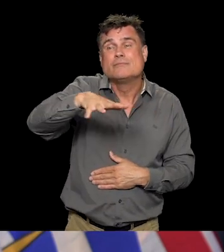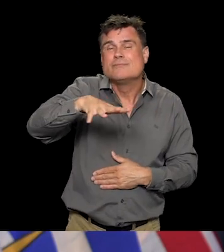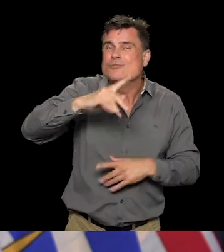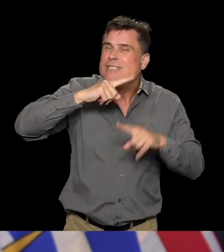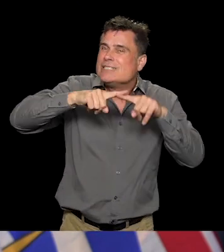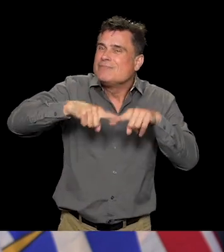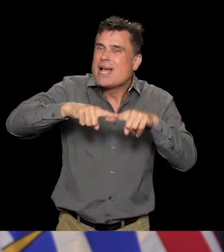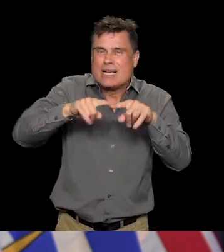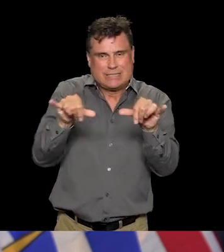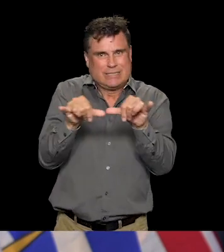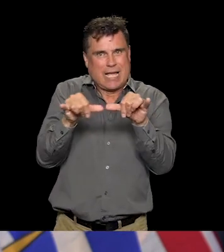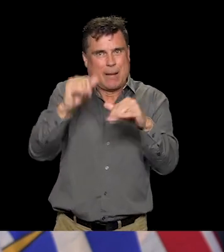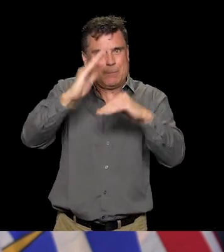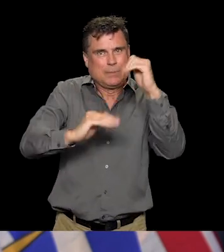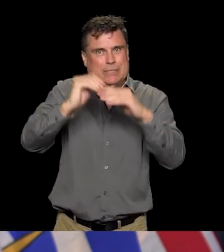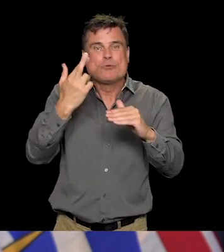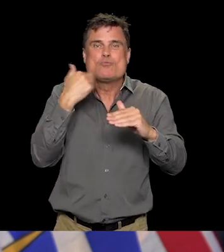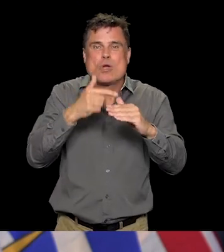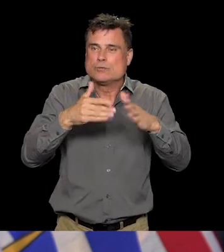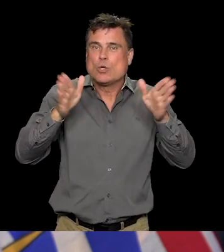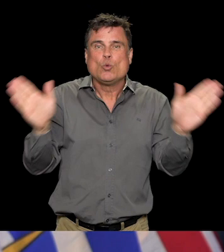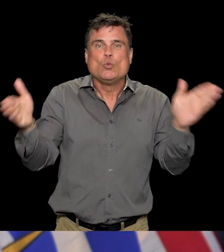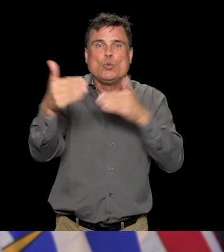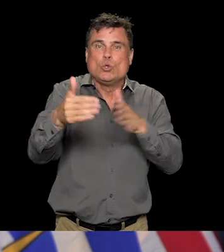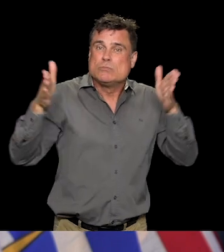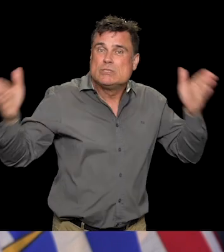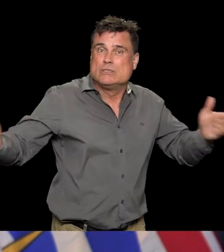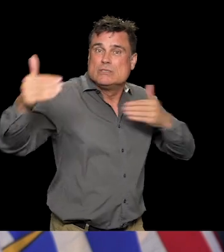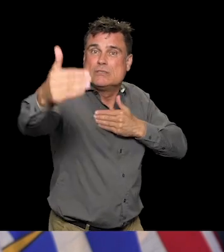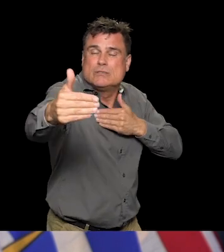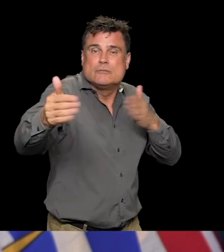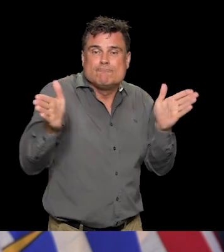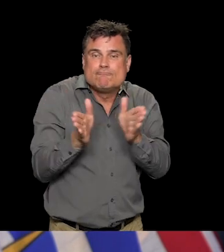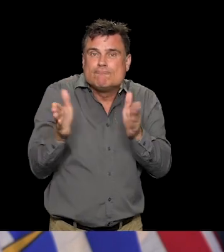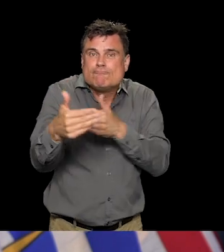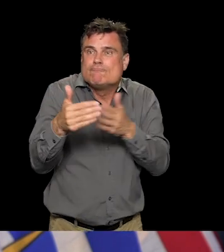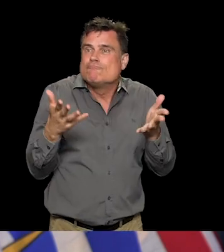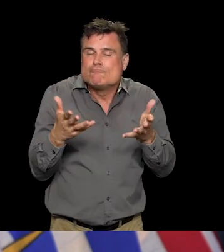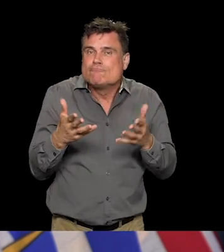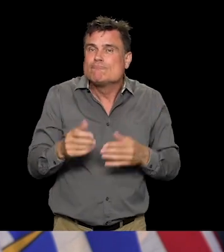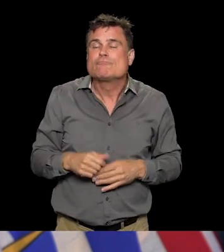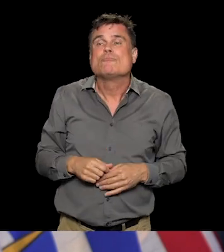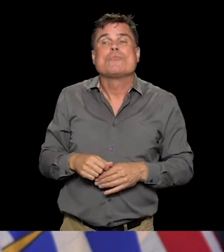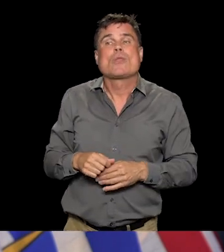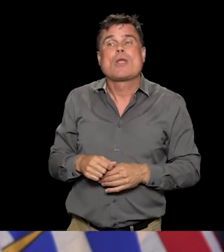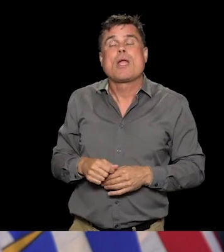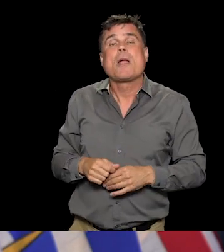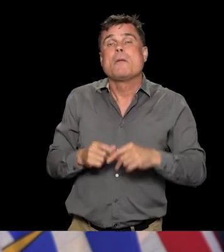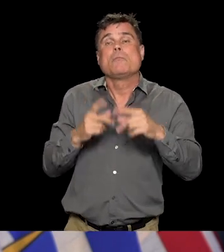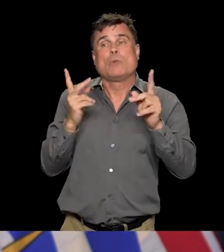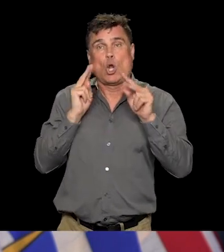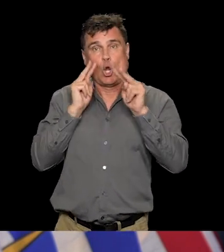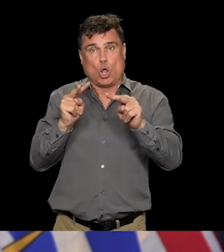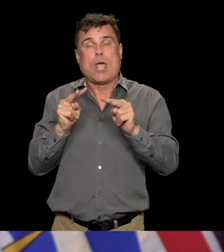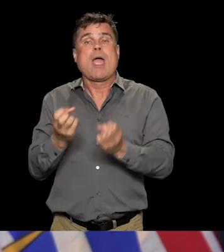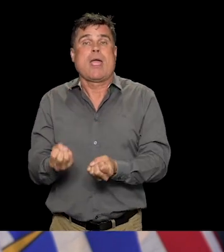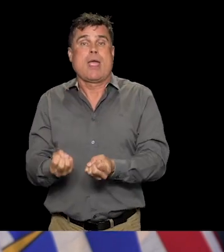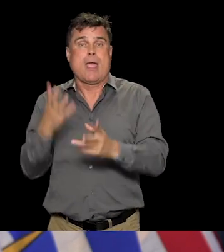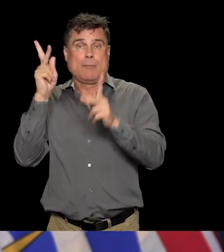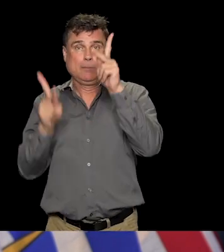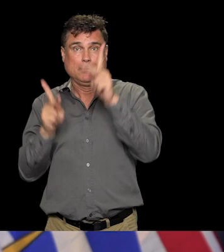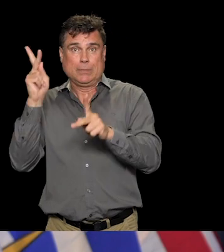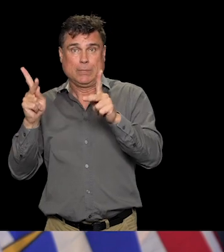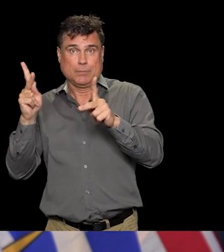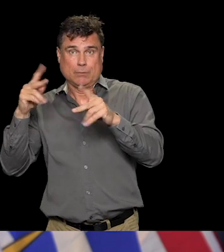plus the distancing and the small numbers of people. So the whole idea behind this is looking